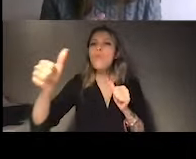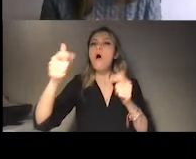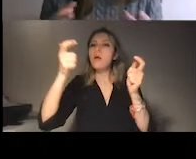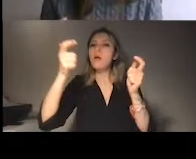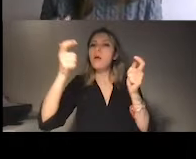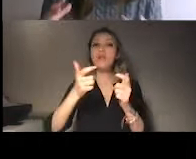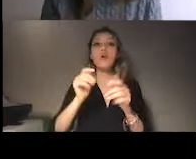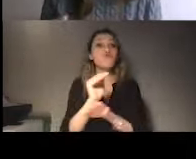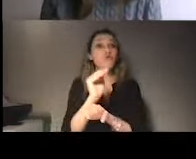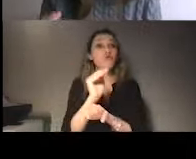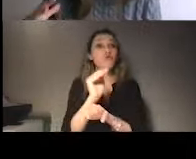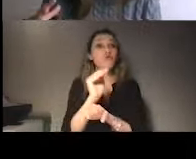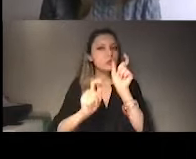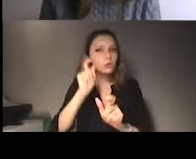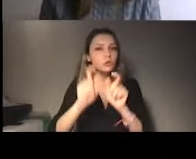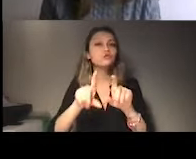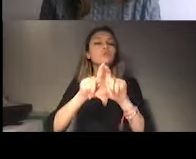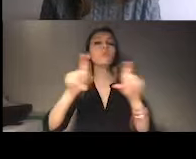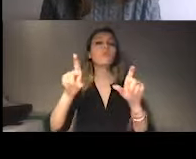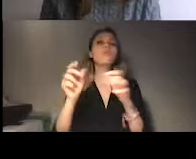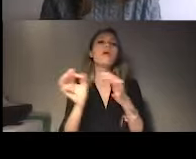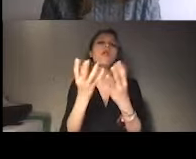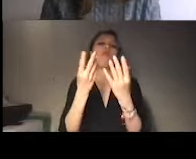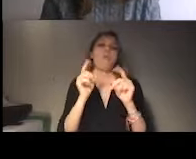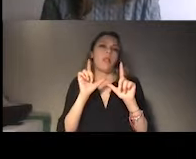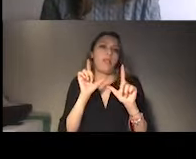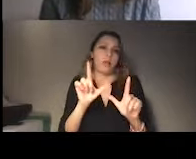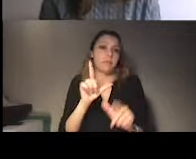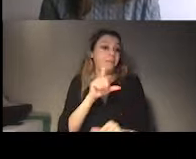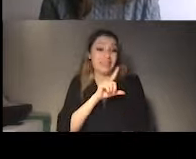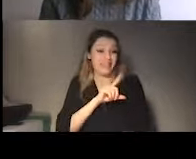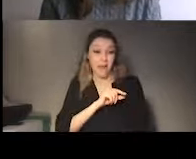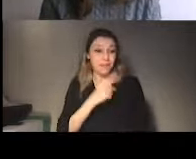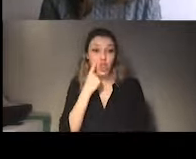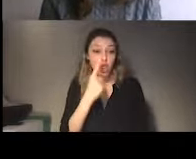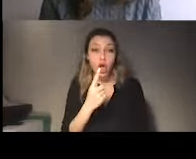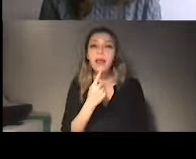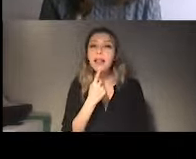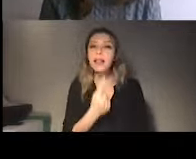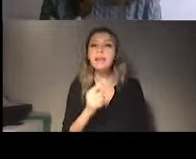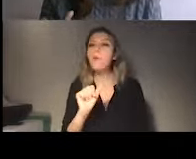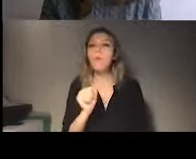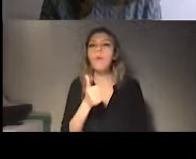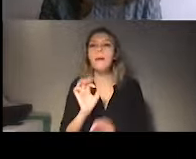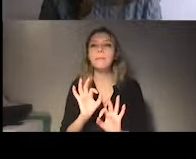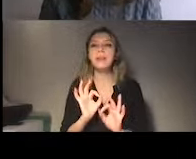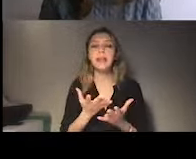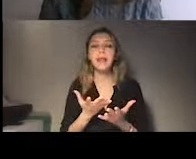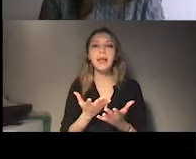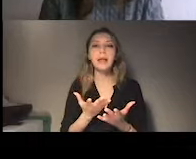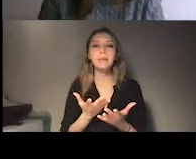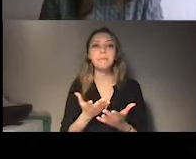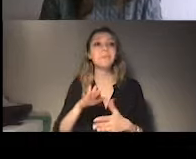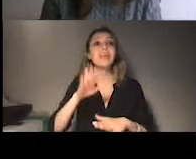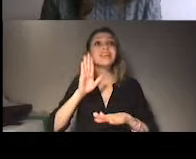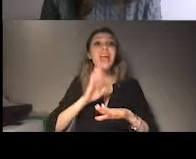representatives representative representative representative representative because it's important to have the assessment from those